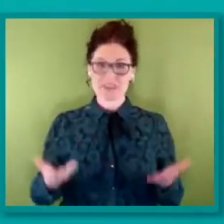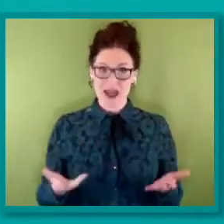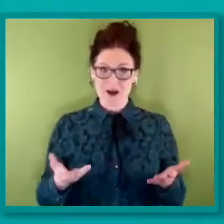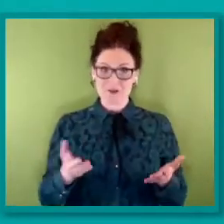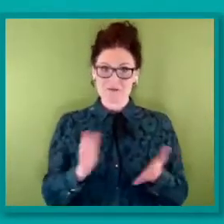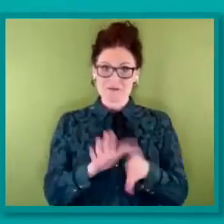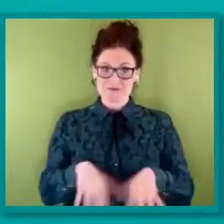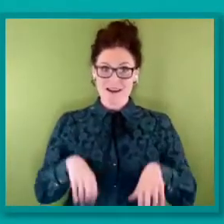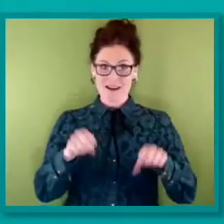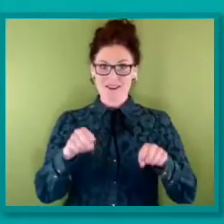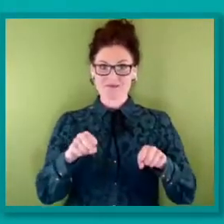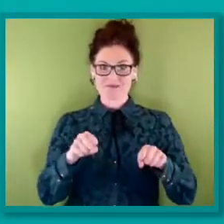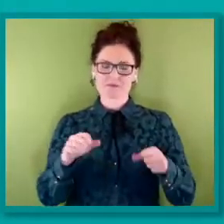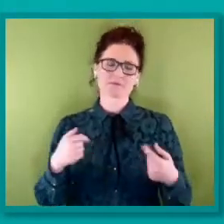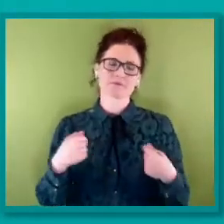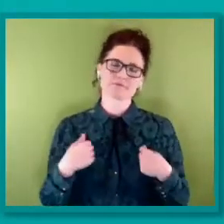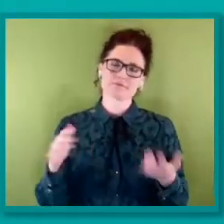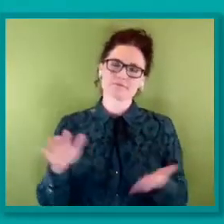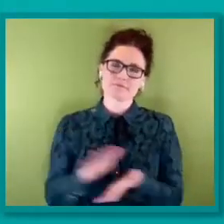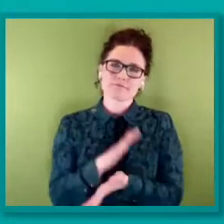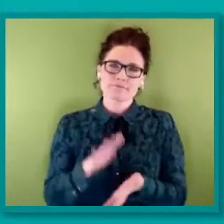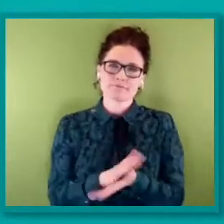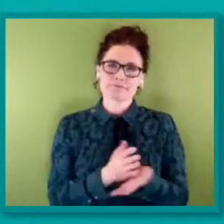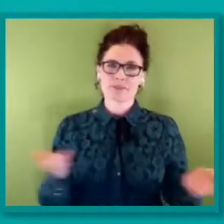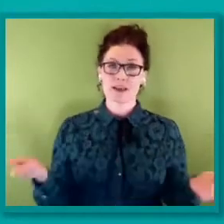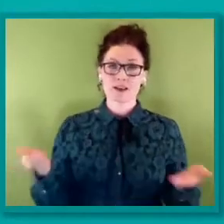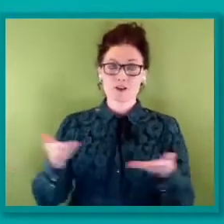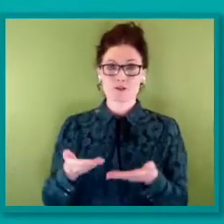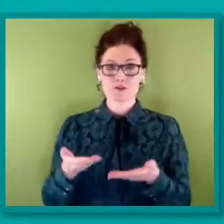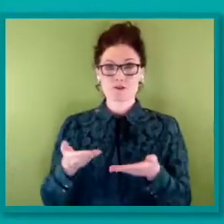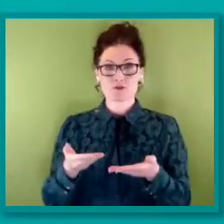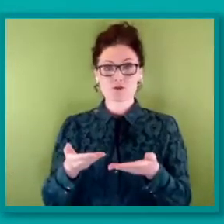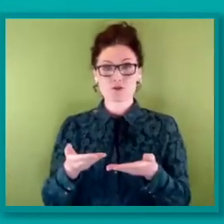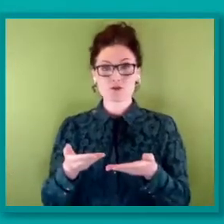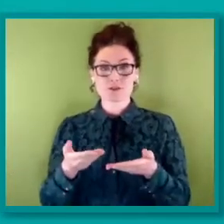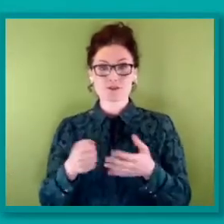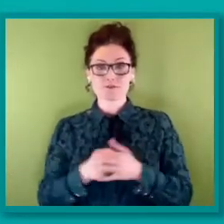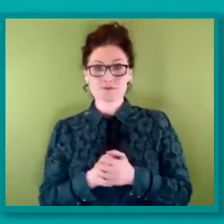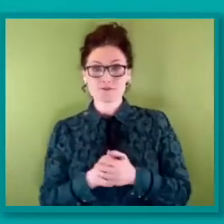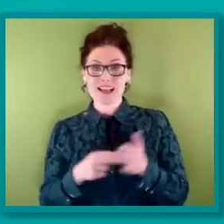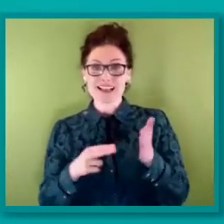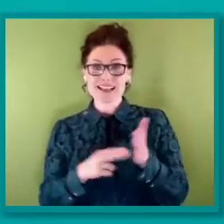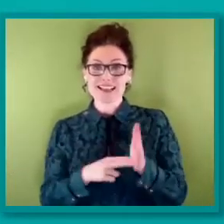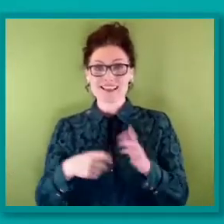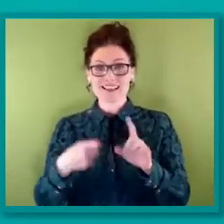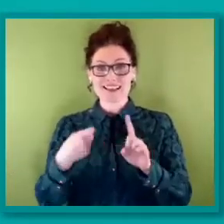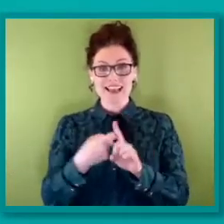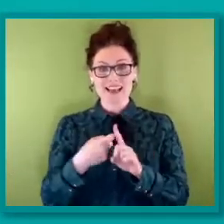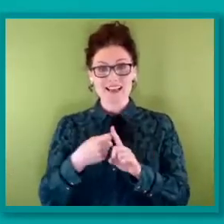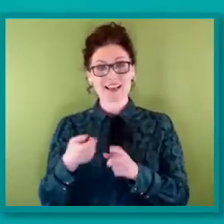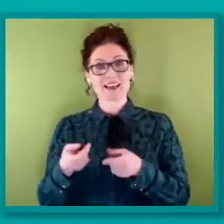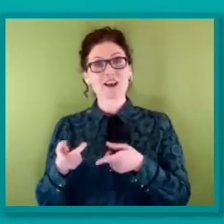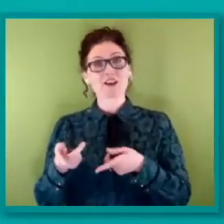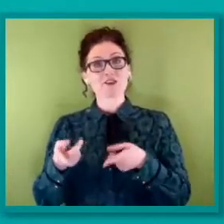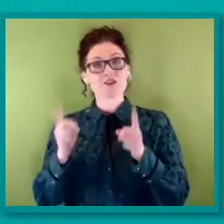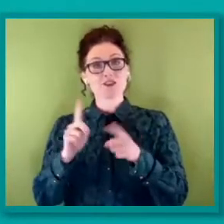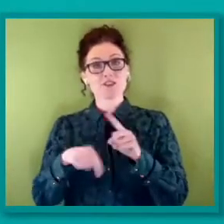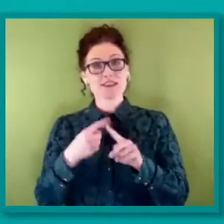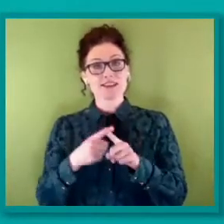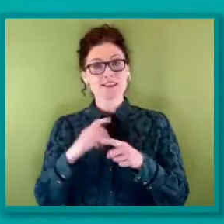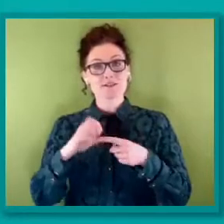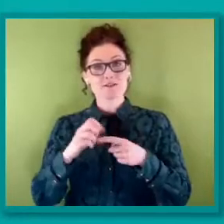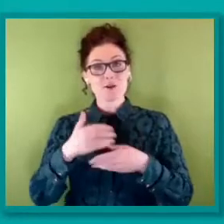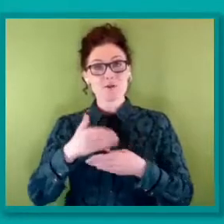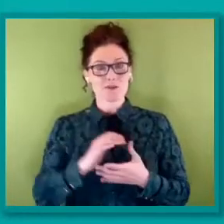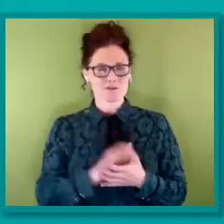pleasure to introduce the stage of yours, Nancy Kelly, chief executive of Stonewall. Over to you. What a